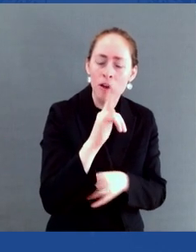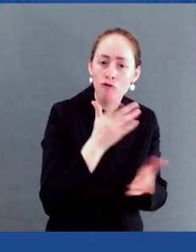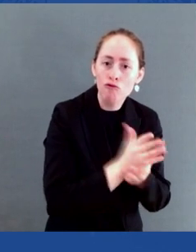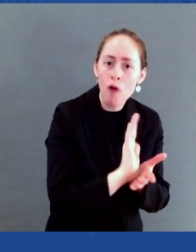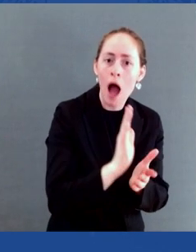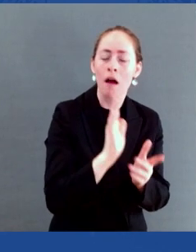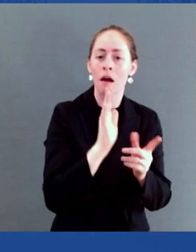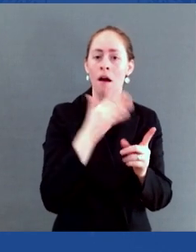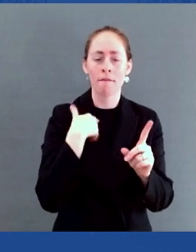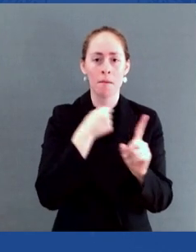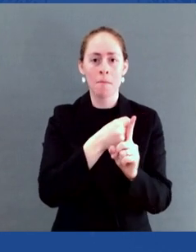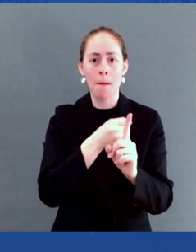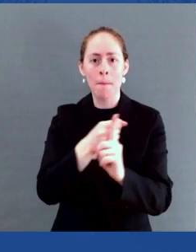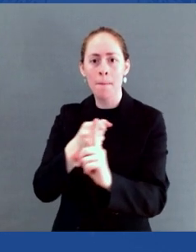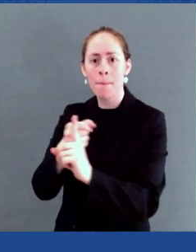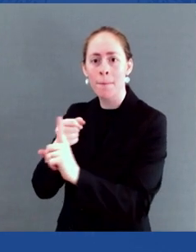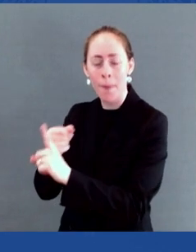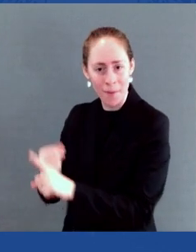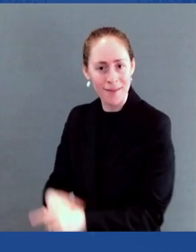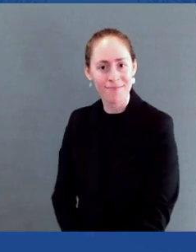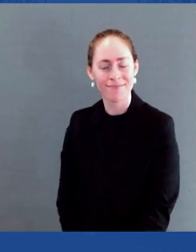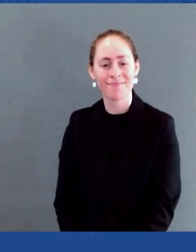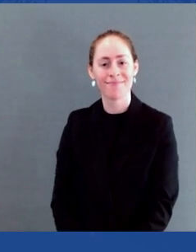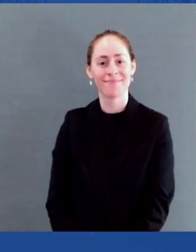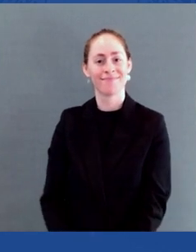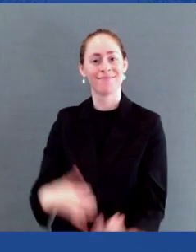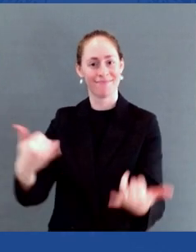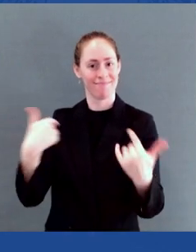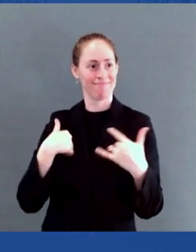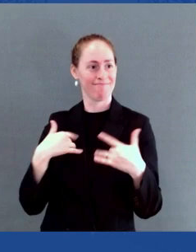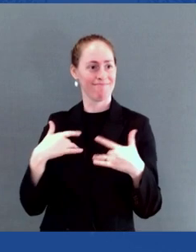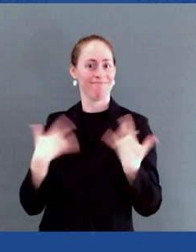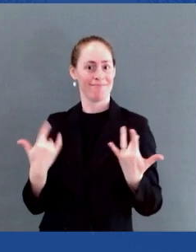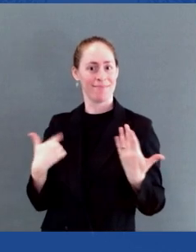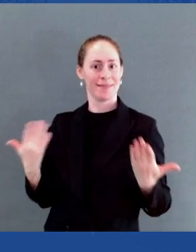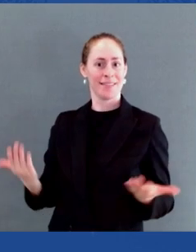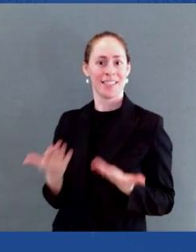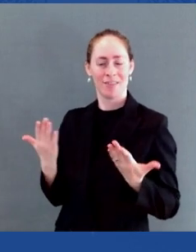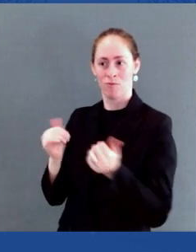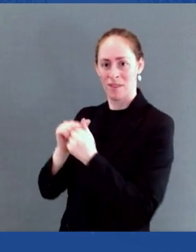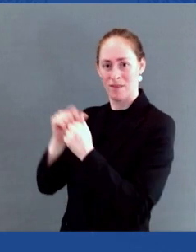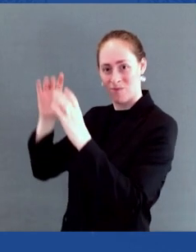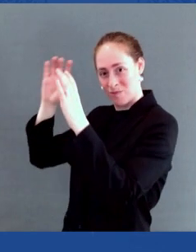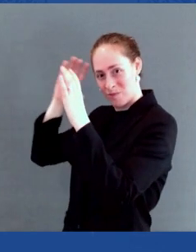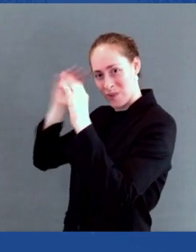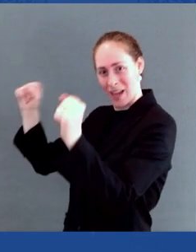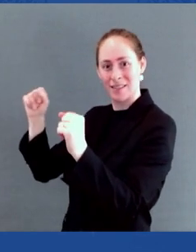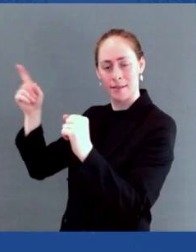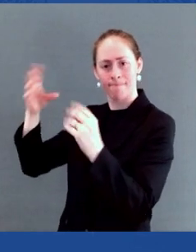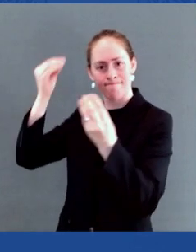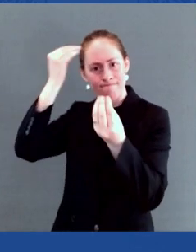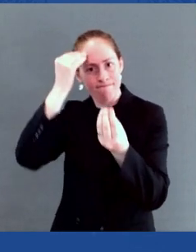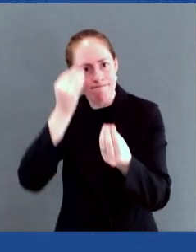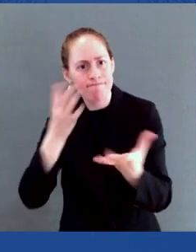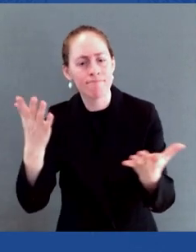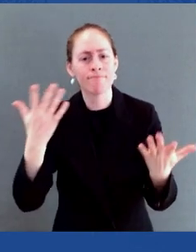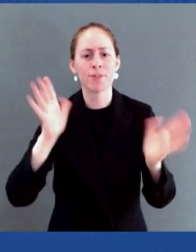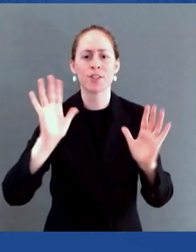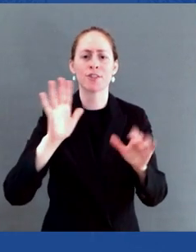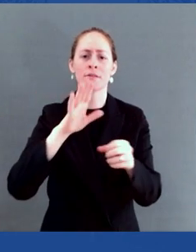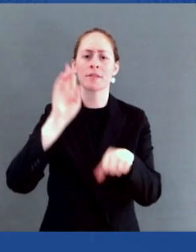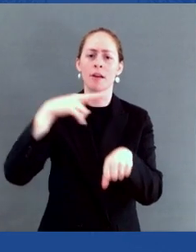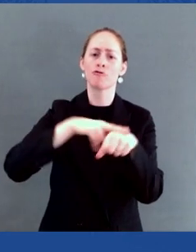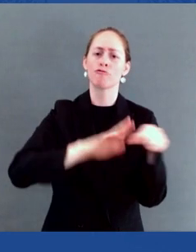with the release of the National HIV-AIDS Strategy, which outlines our collective national work to end the HIV epidemic,